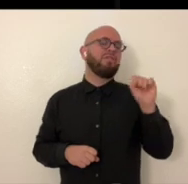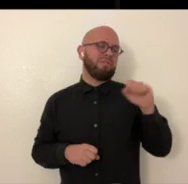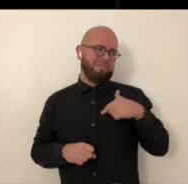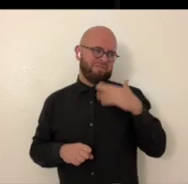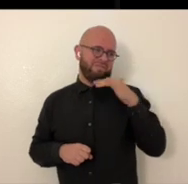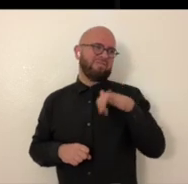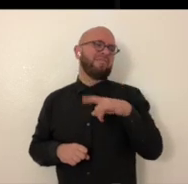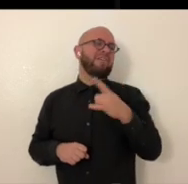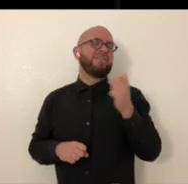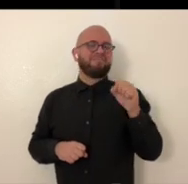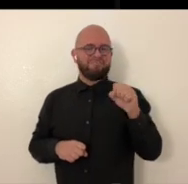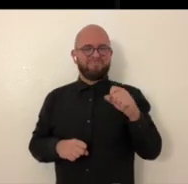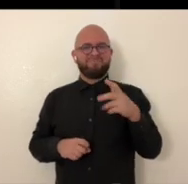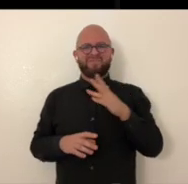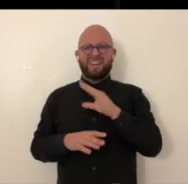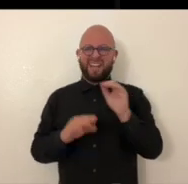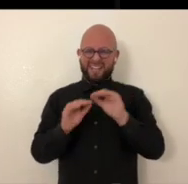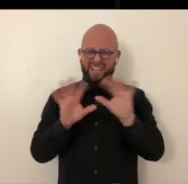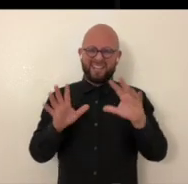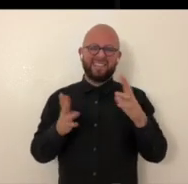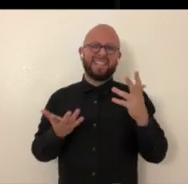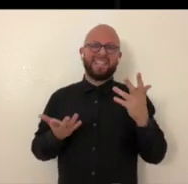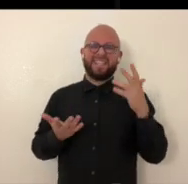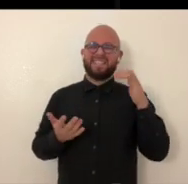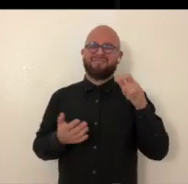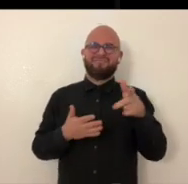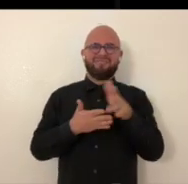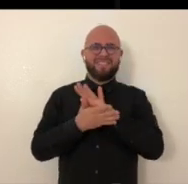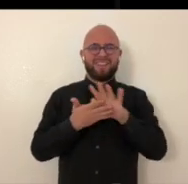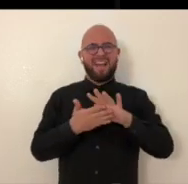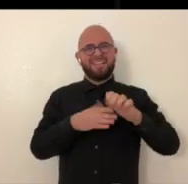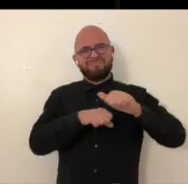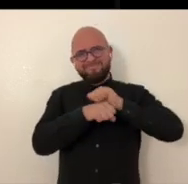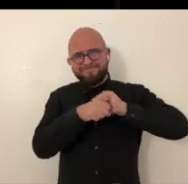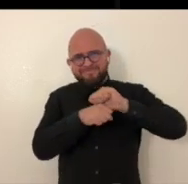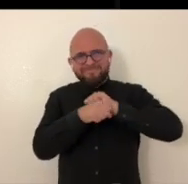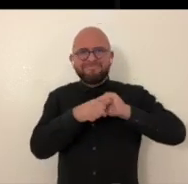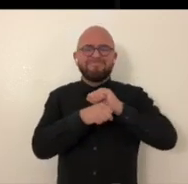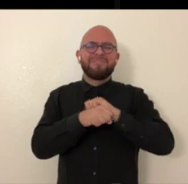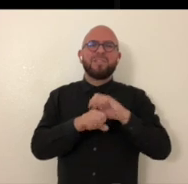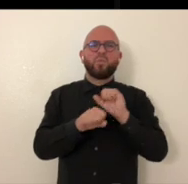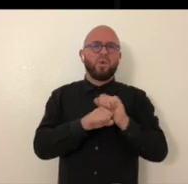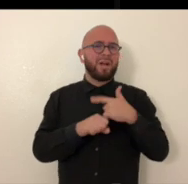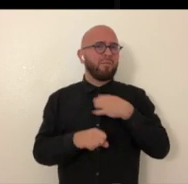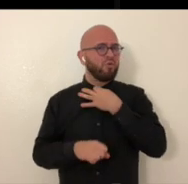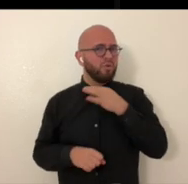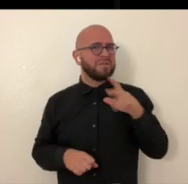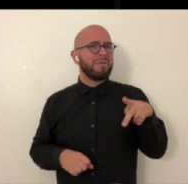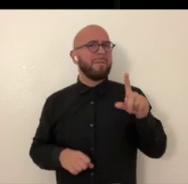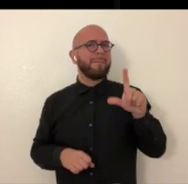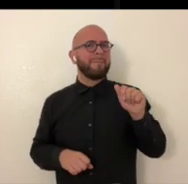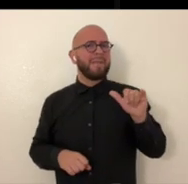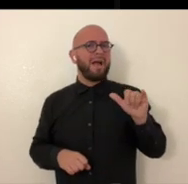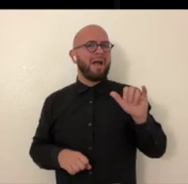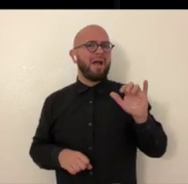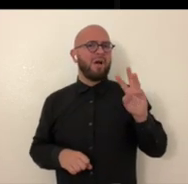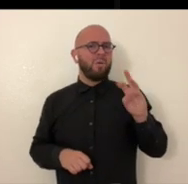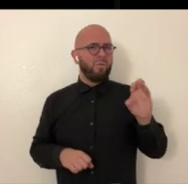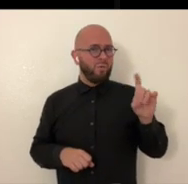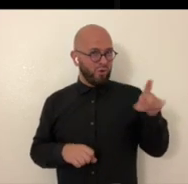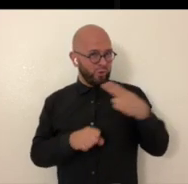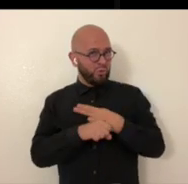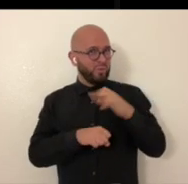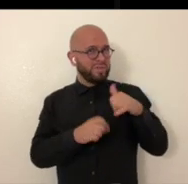familiar with that tool. Yes, absolutely. And clearly did some nice sanding work. No, I was just asking whether